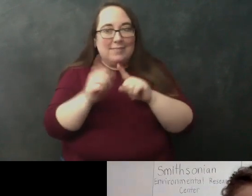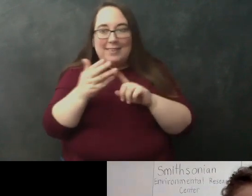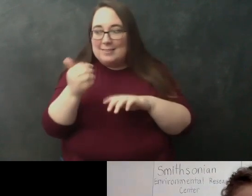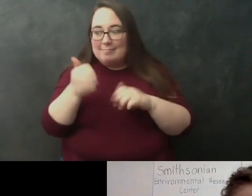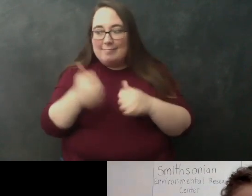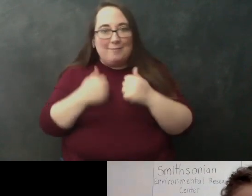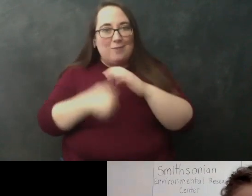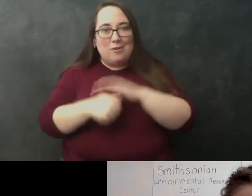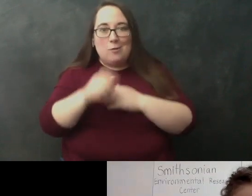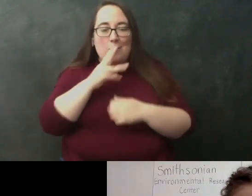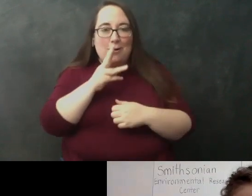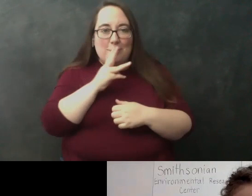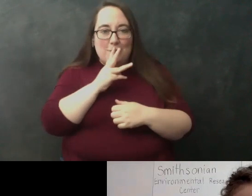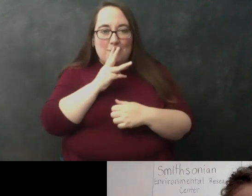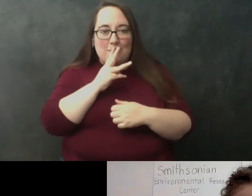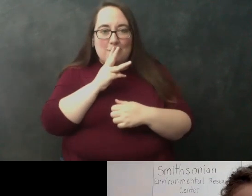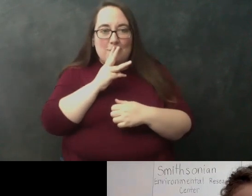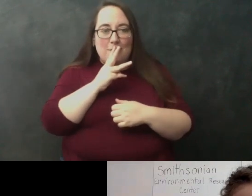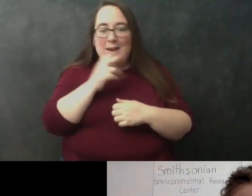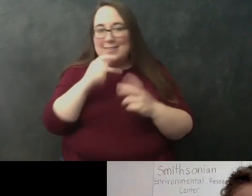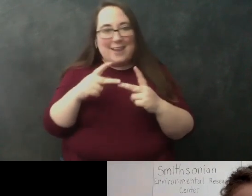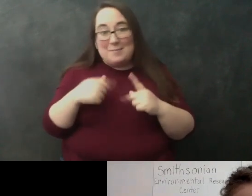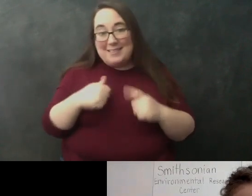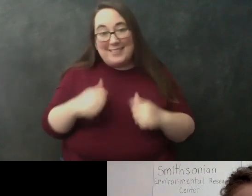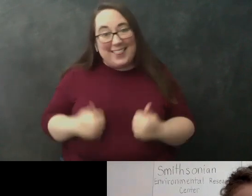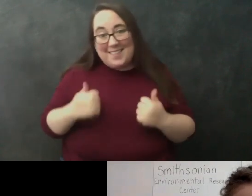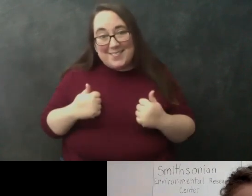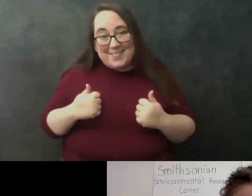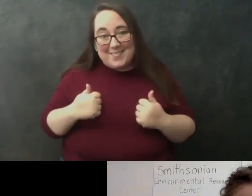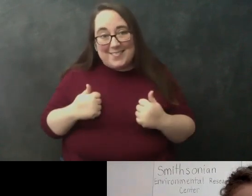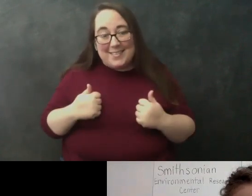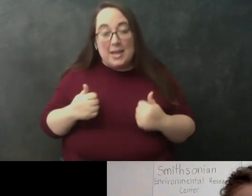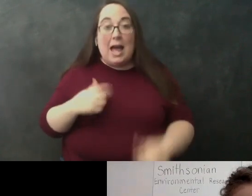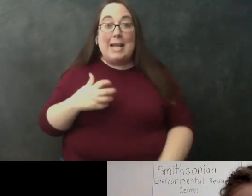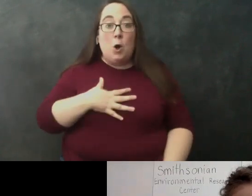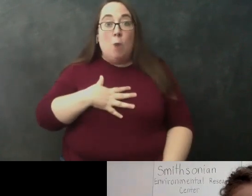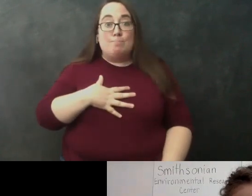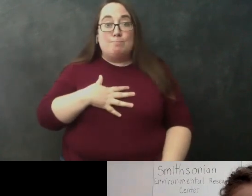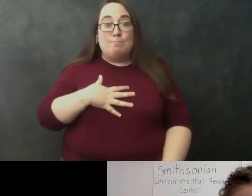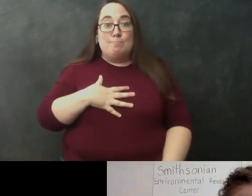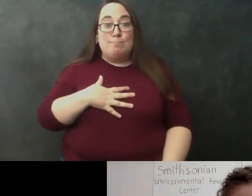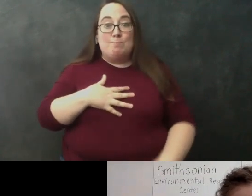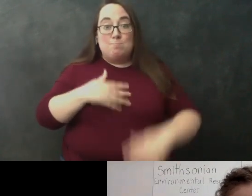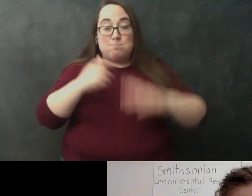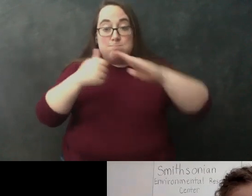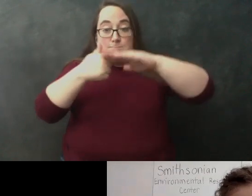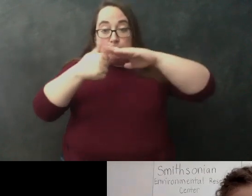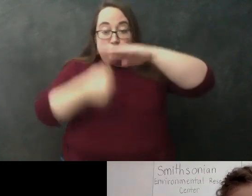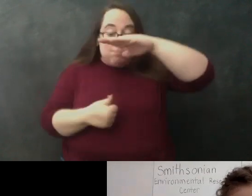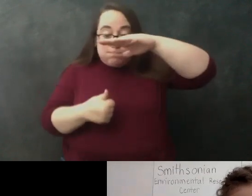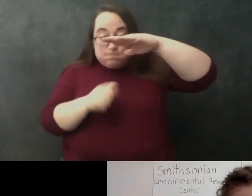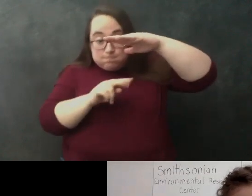because it's not a place that i can live right so i can hold my breath and go underwater and visit those creatures